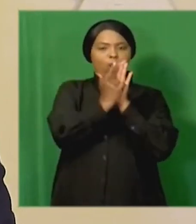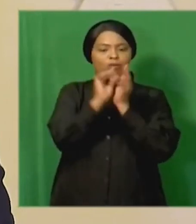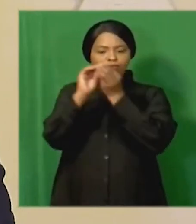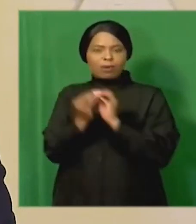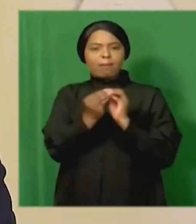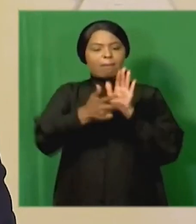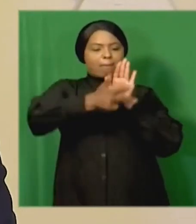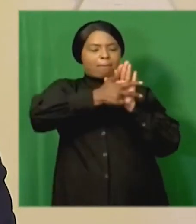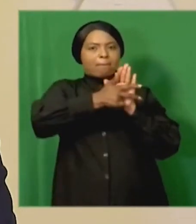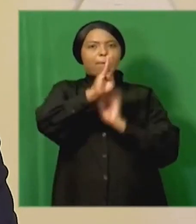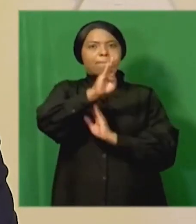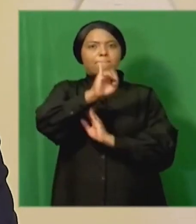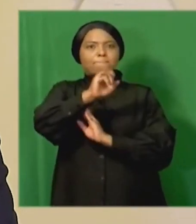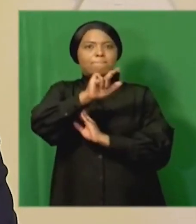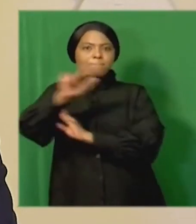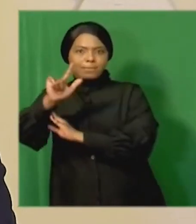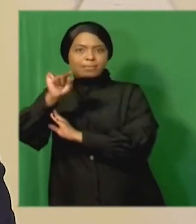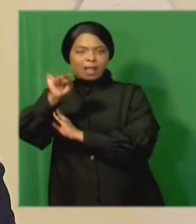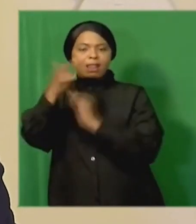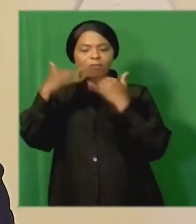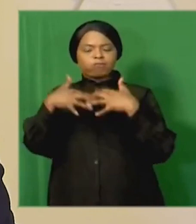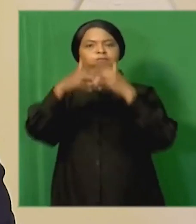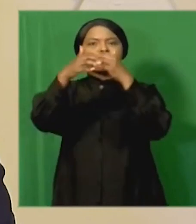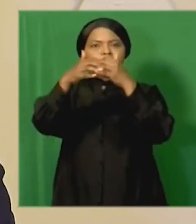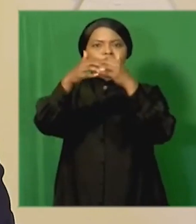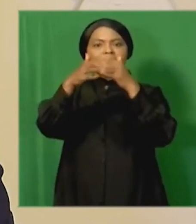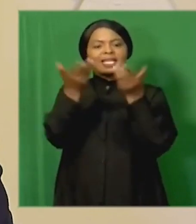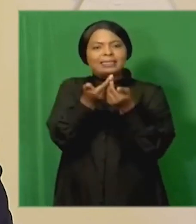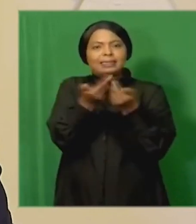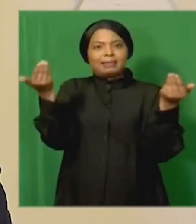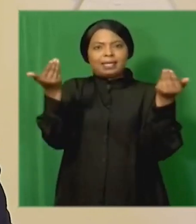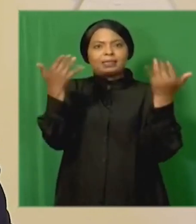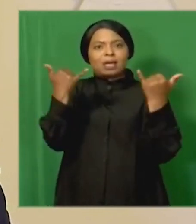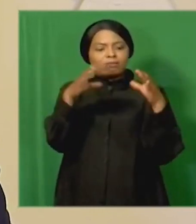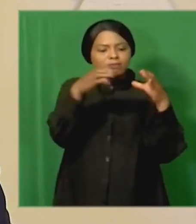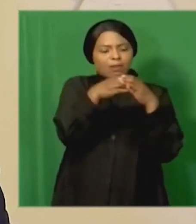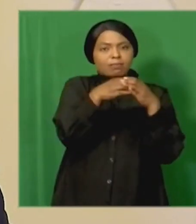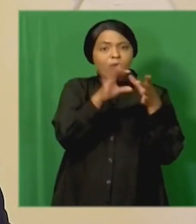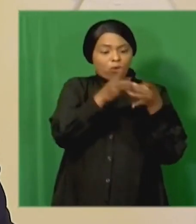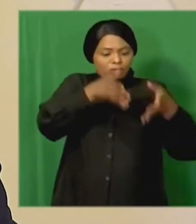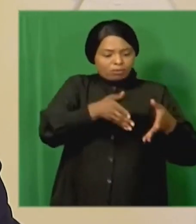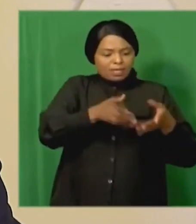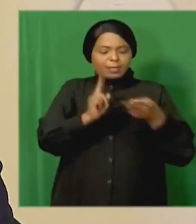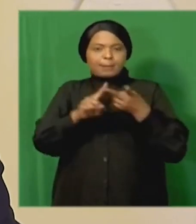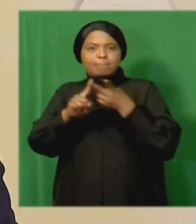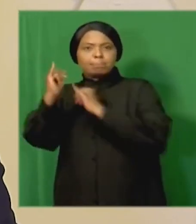commission's recommendations including establishing separate domestic and foreign intelligence services